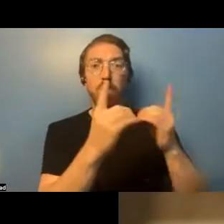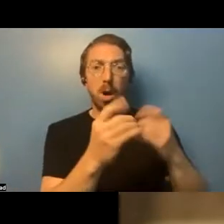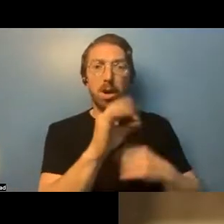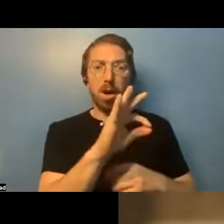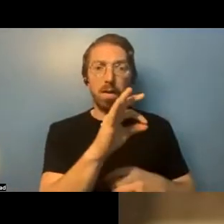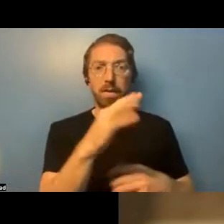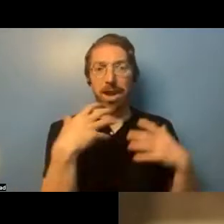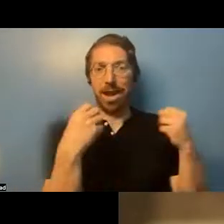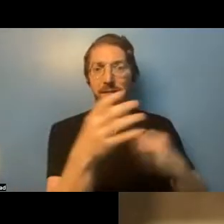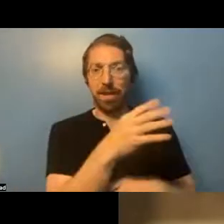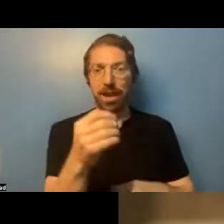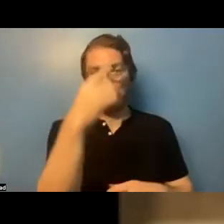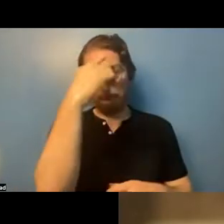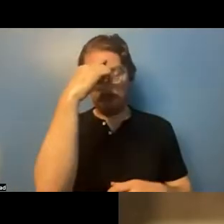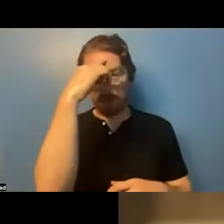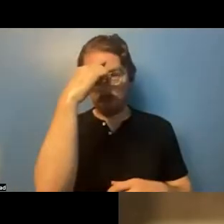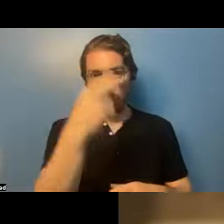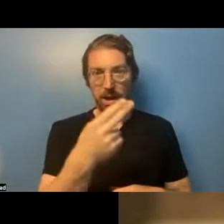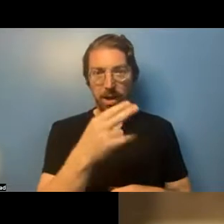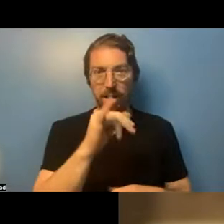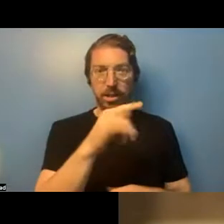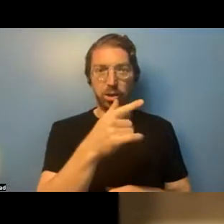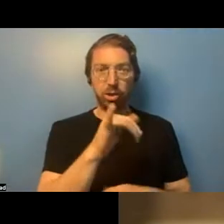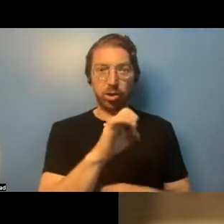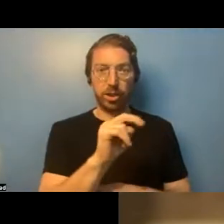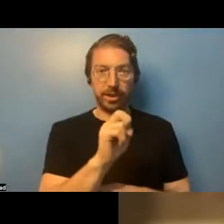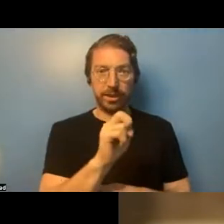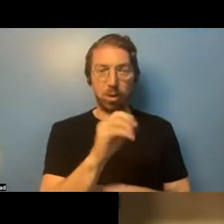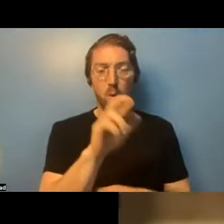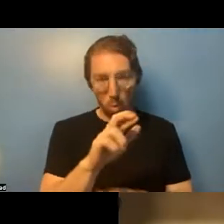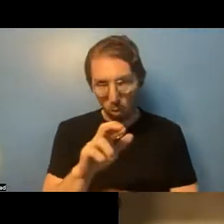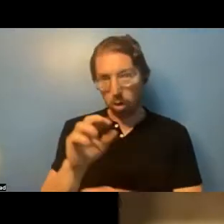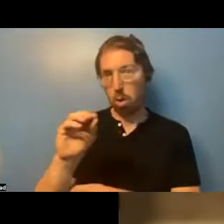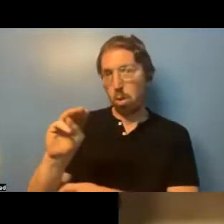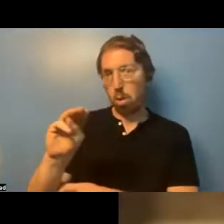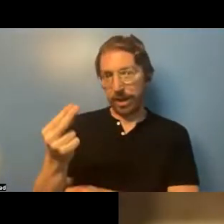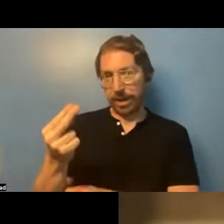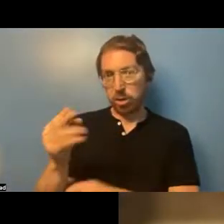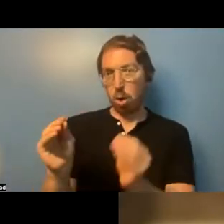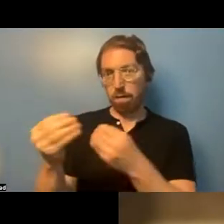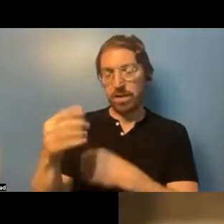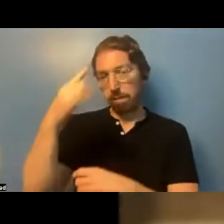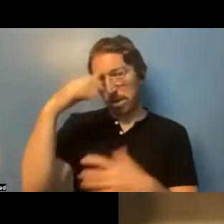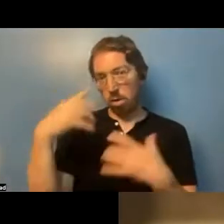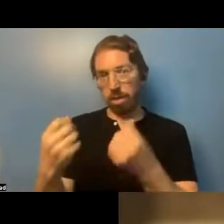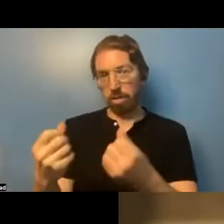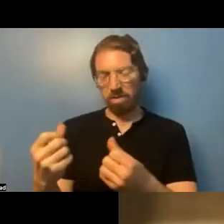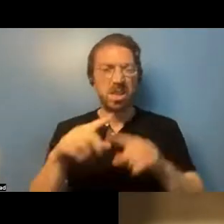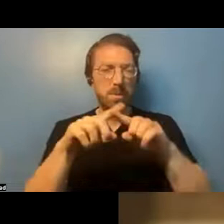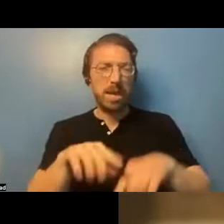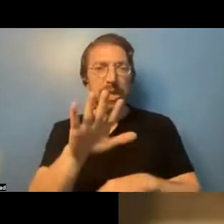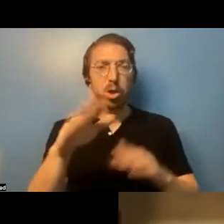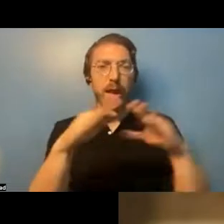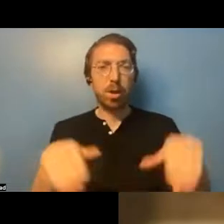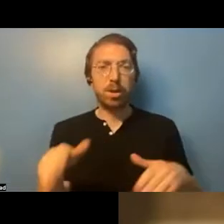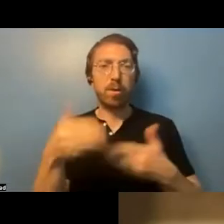Office of Mental Health. Um, because that would depend on like who your housing provider is. In my case,